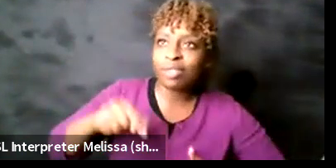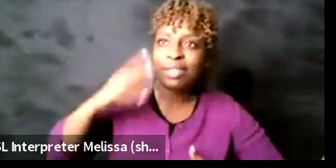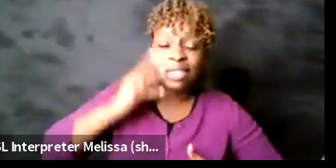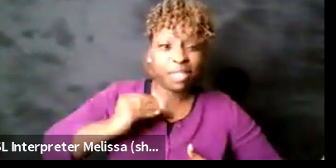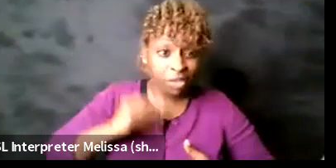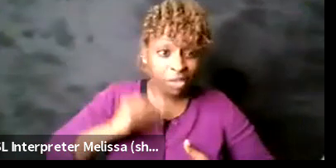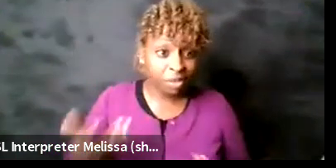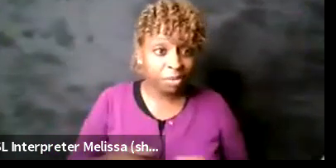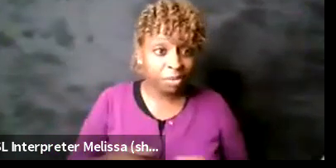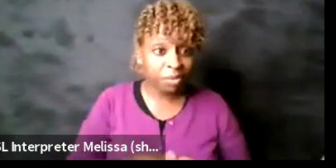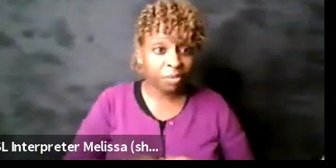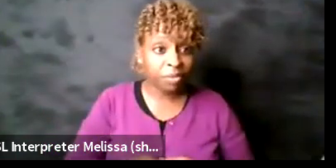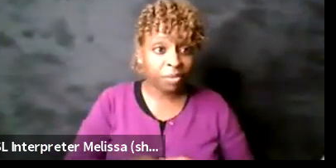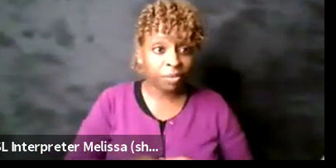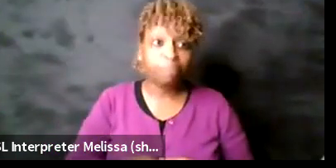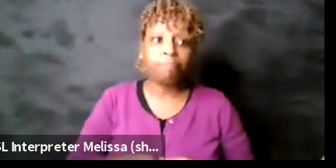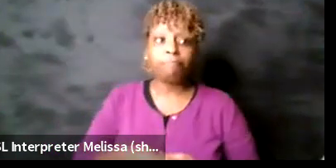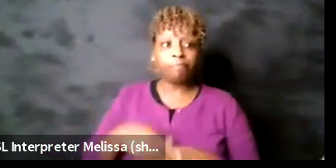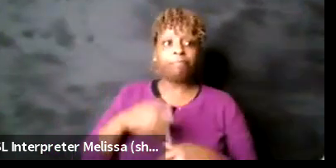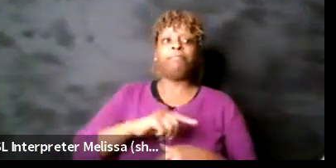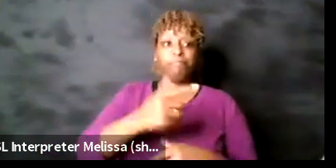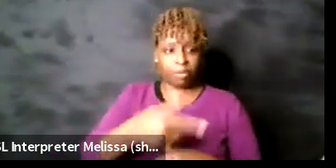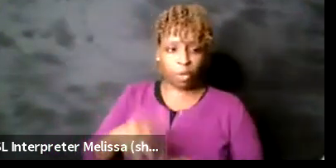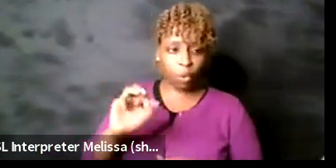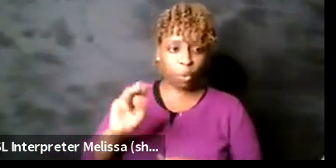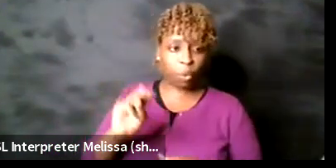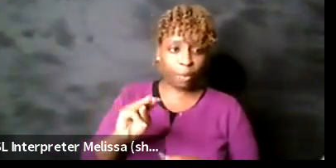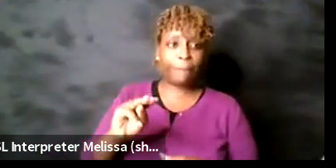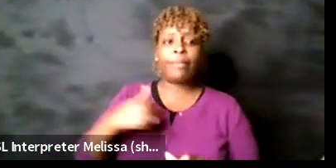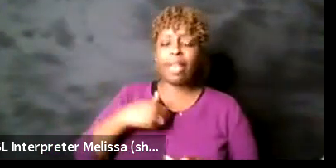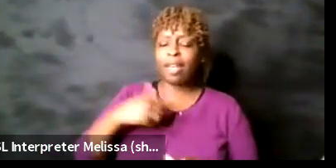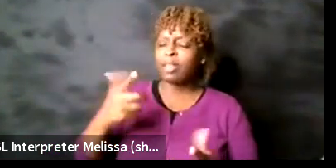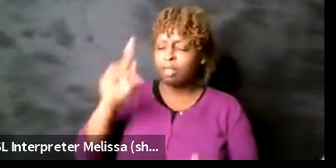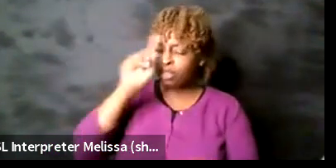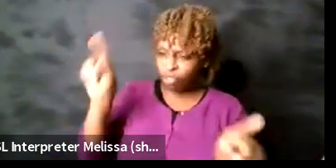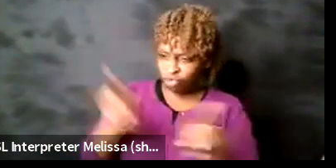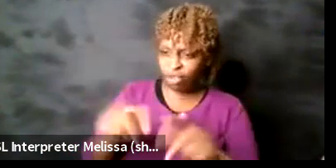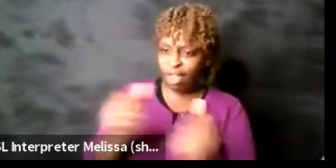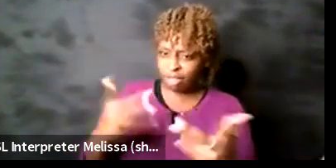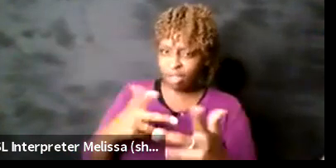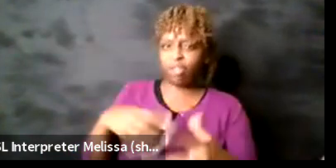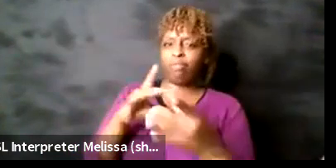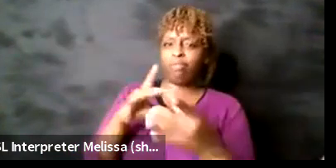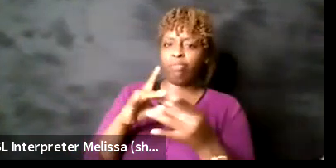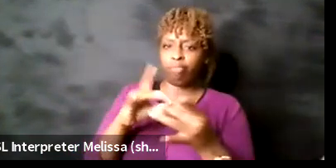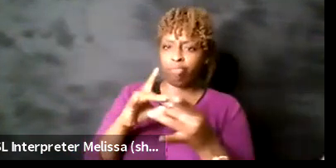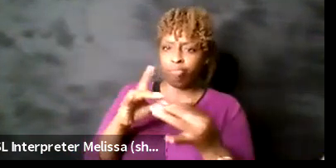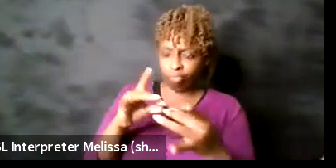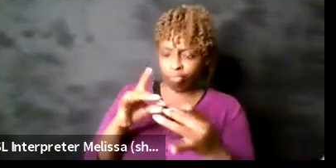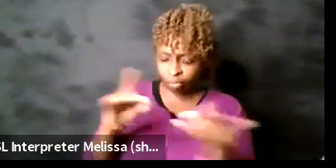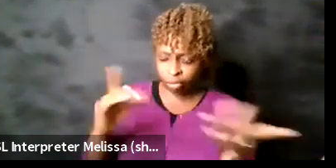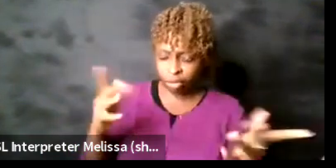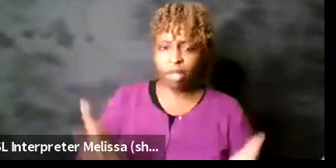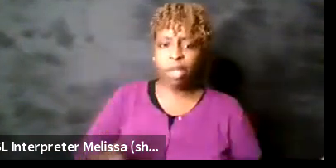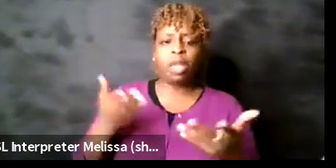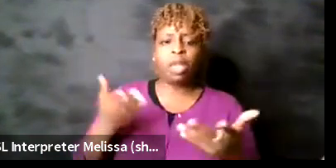yeah I agree with everything you're saying but I just I want to point out there's kind of a buzzword that a lot of us have been ruminating on for the past